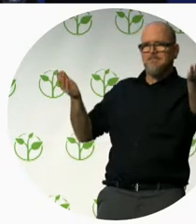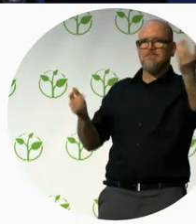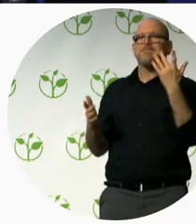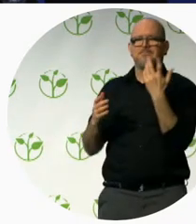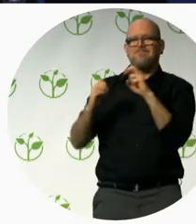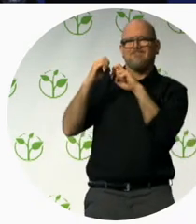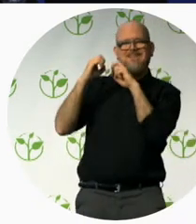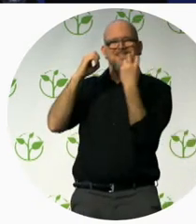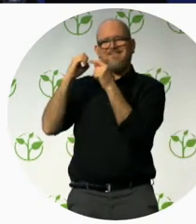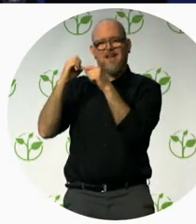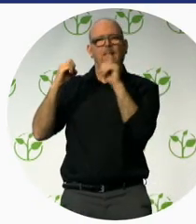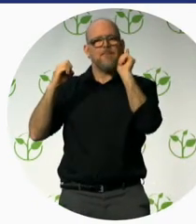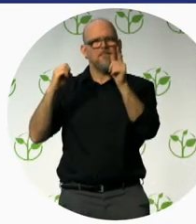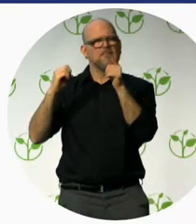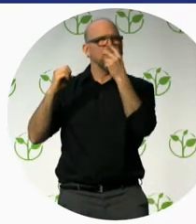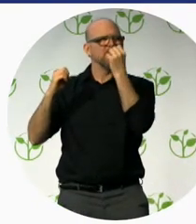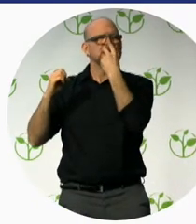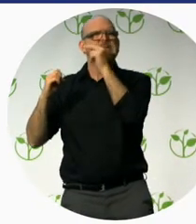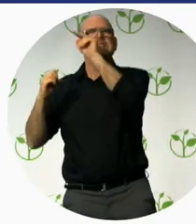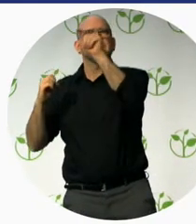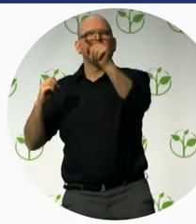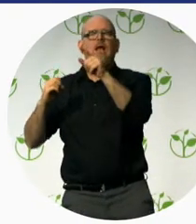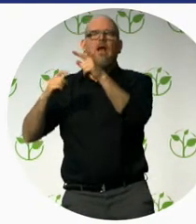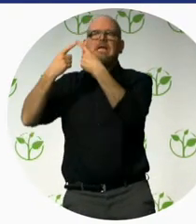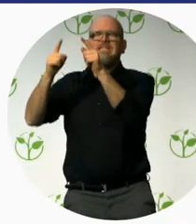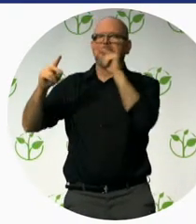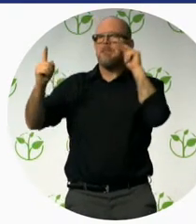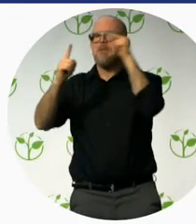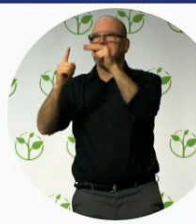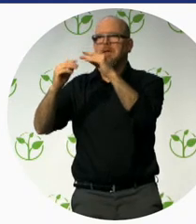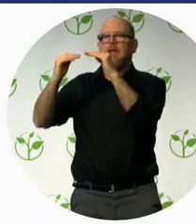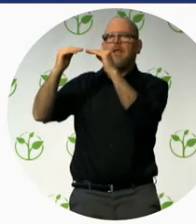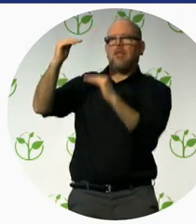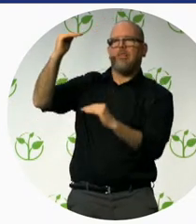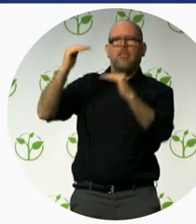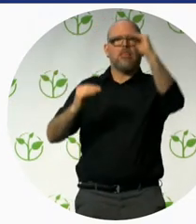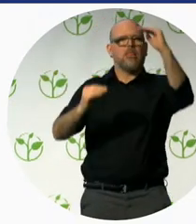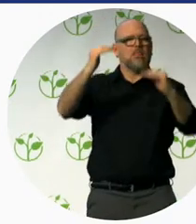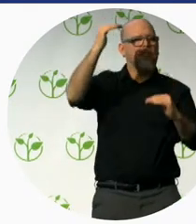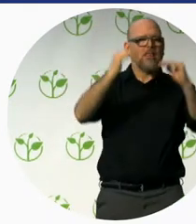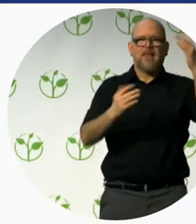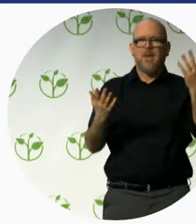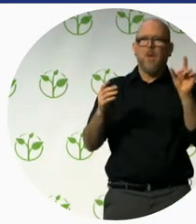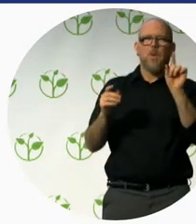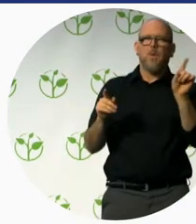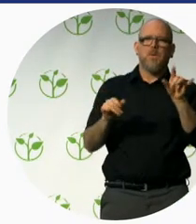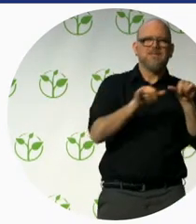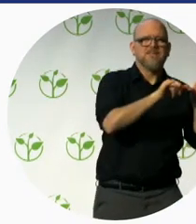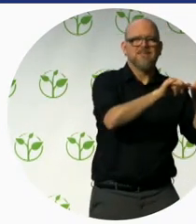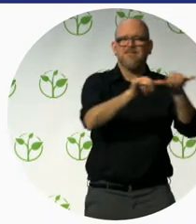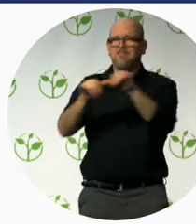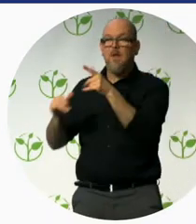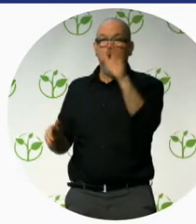from country to country, lack of knowledge, the existing tools and solutions is further complicated by contradictory information on different